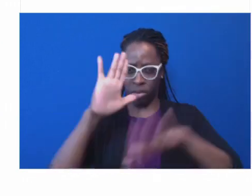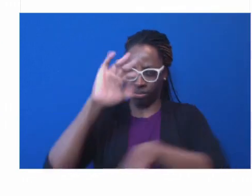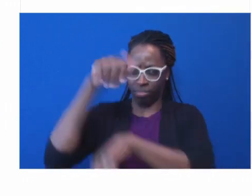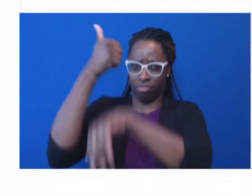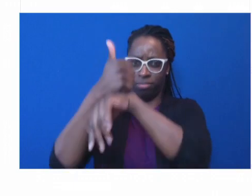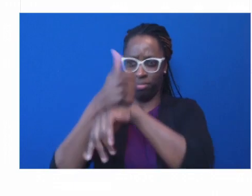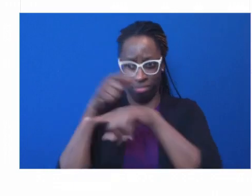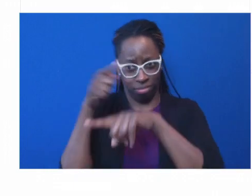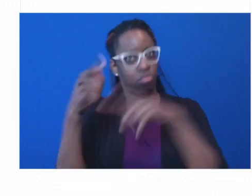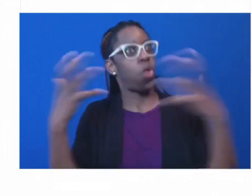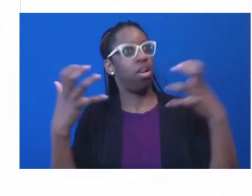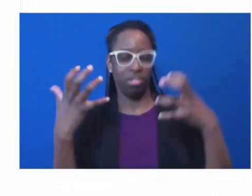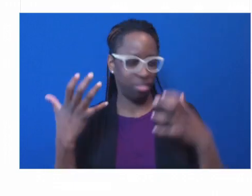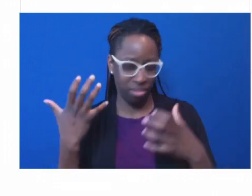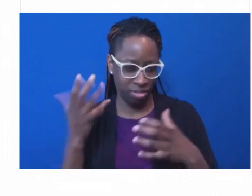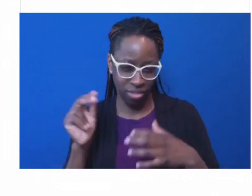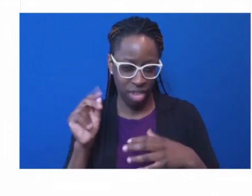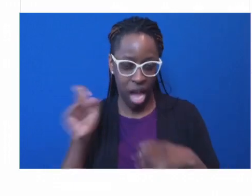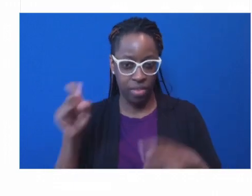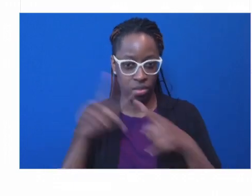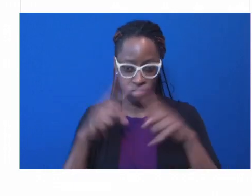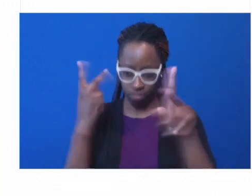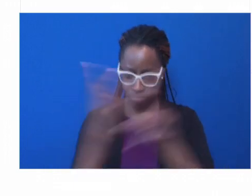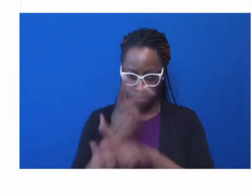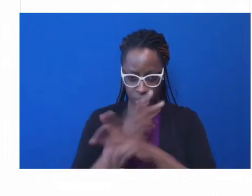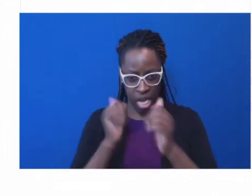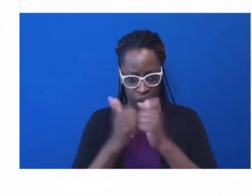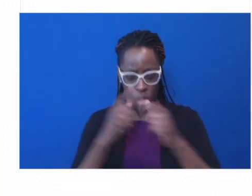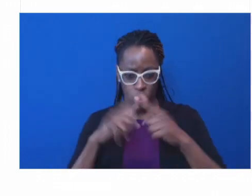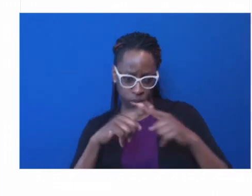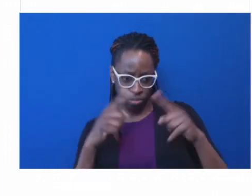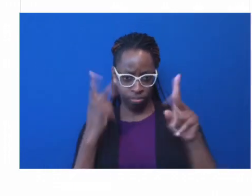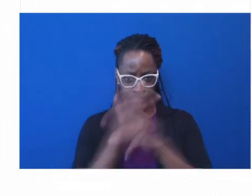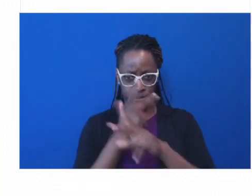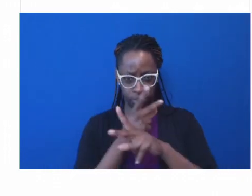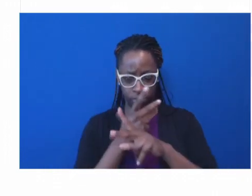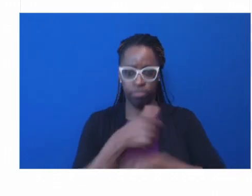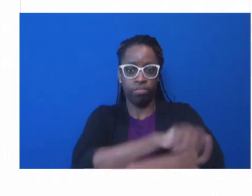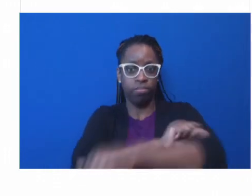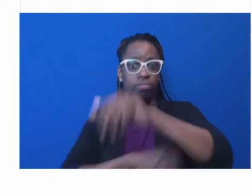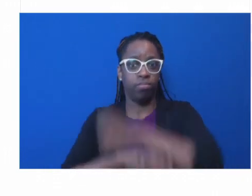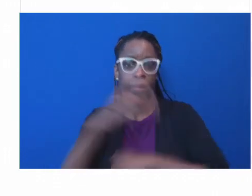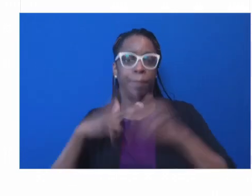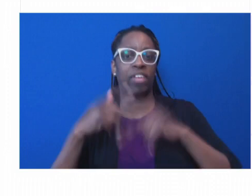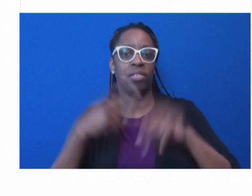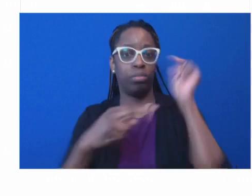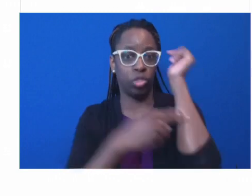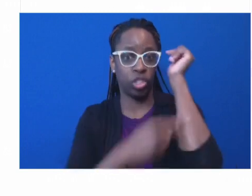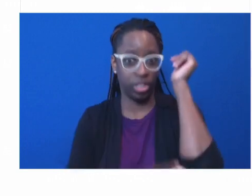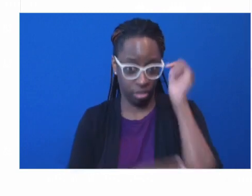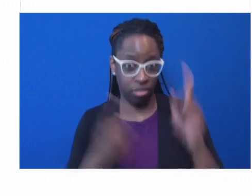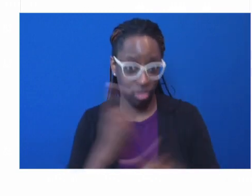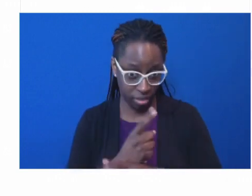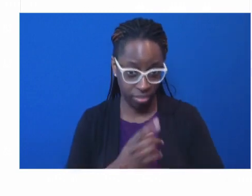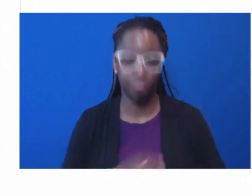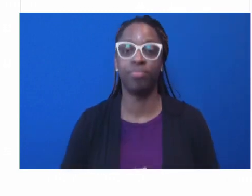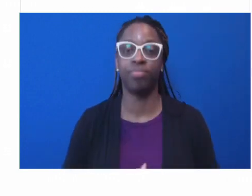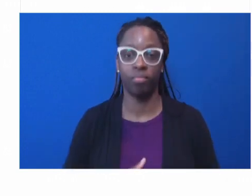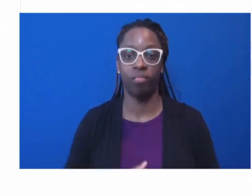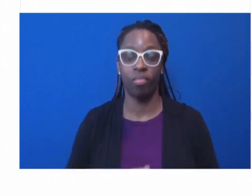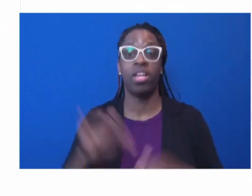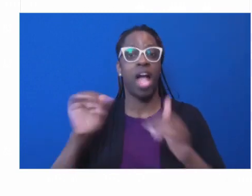how intangible that sentiment appears at first glance. Bridges and trusts are both about connection,